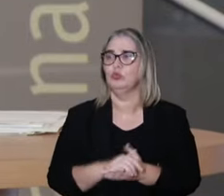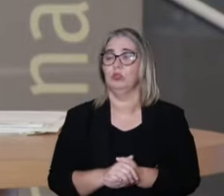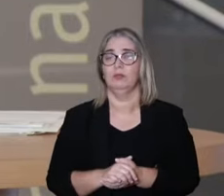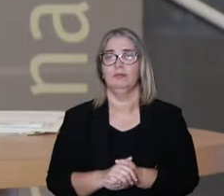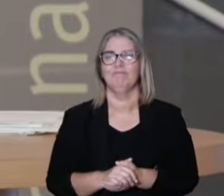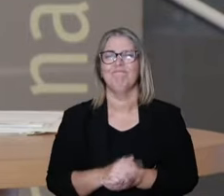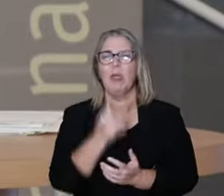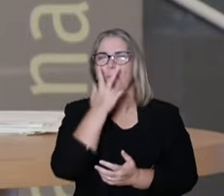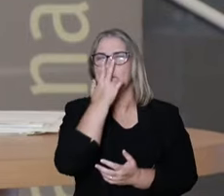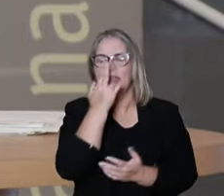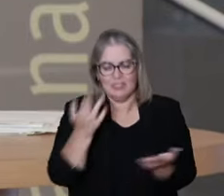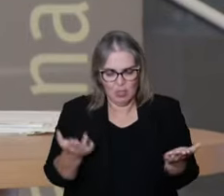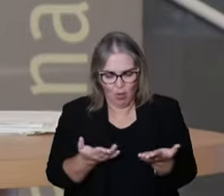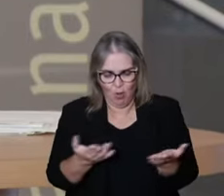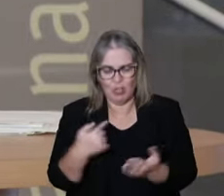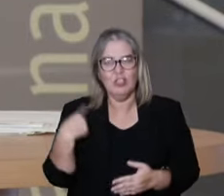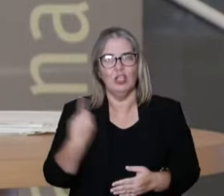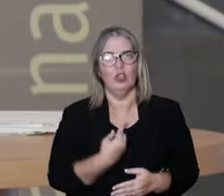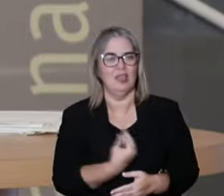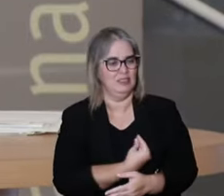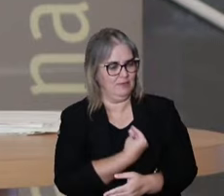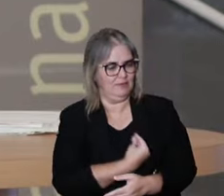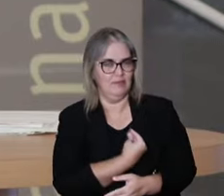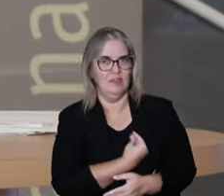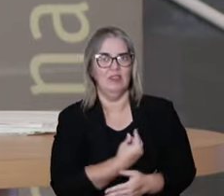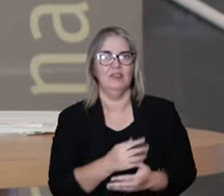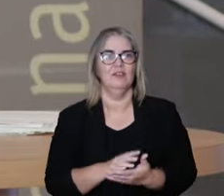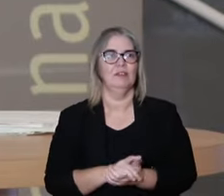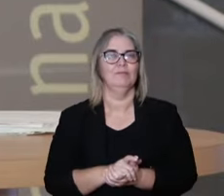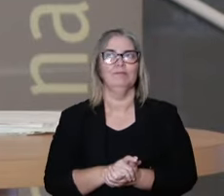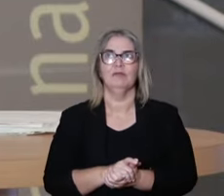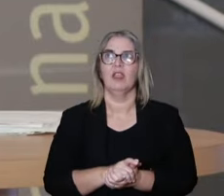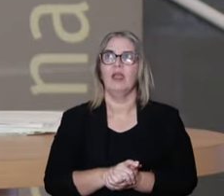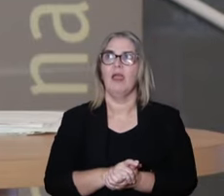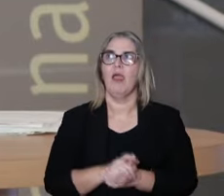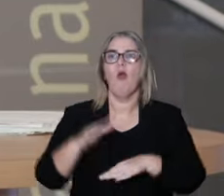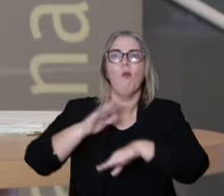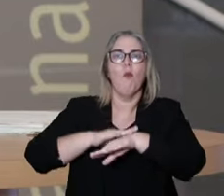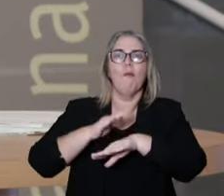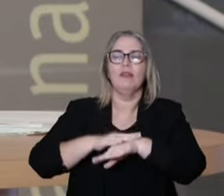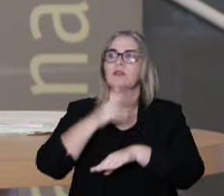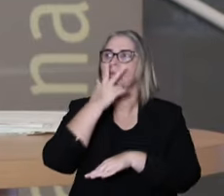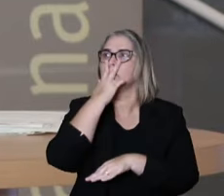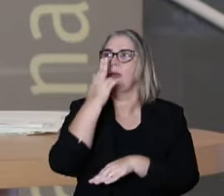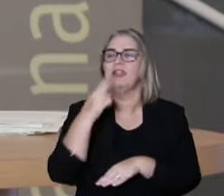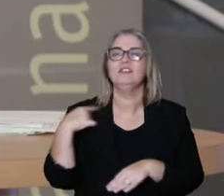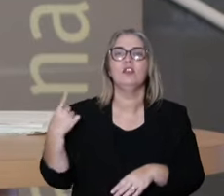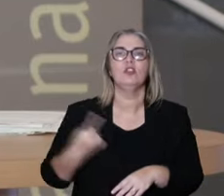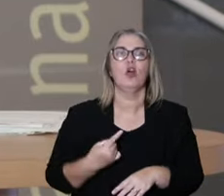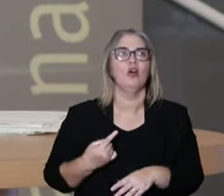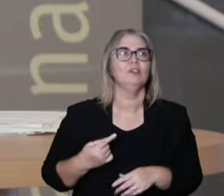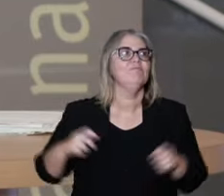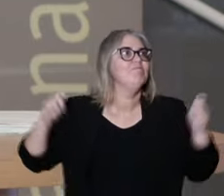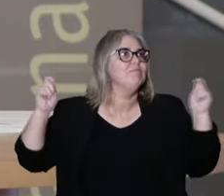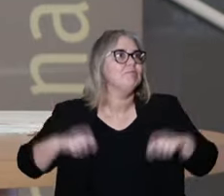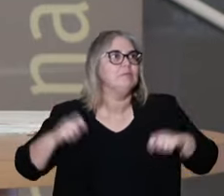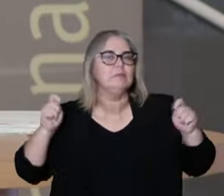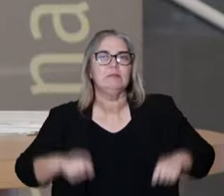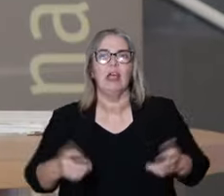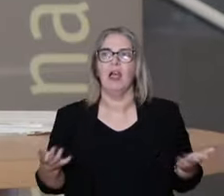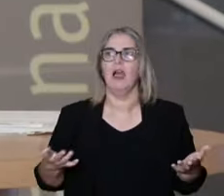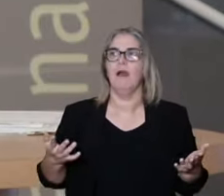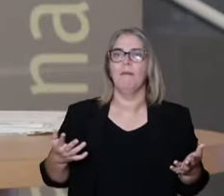We So we understand that we are going through a moment that this closeness of the South people. This